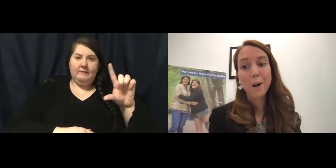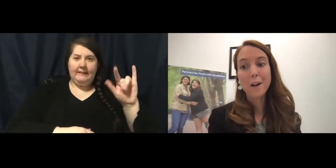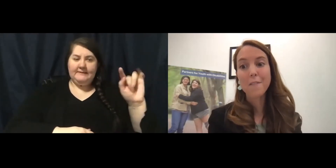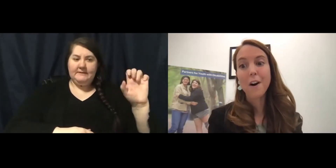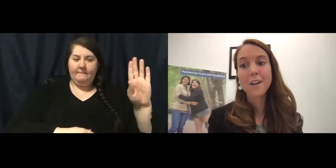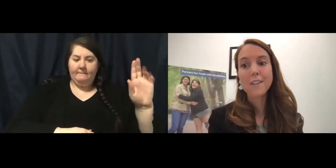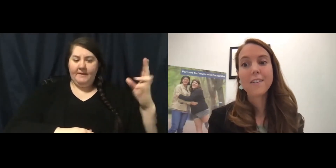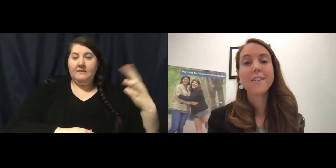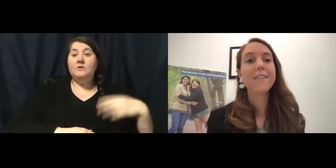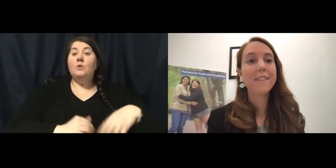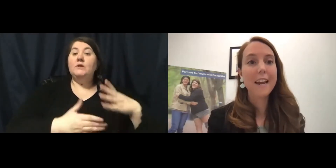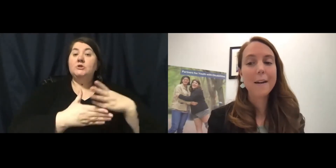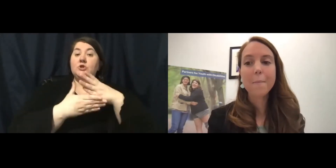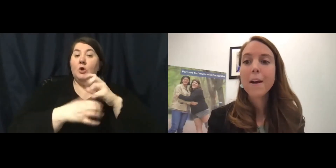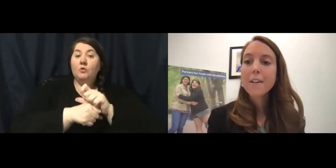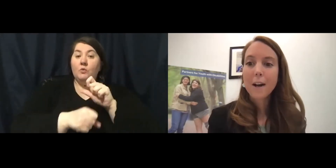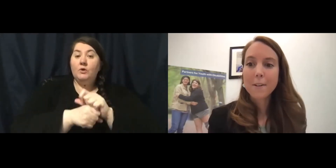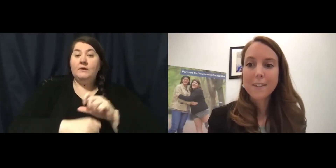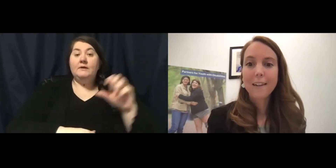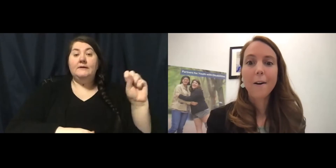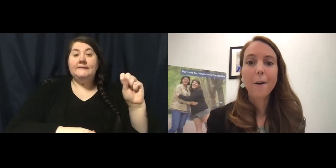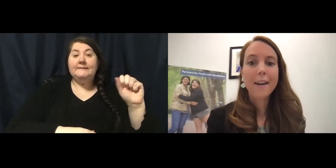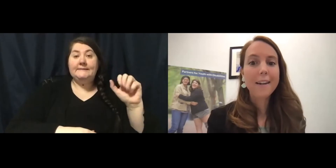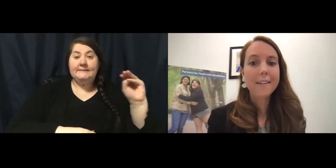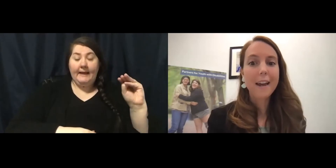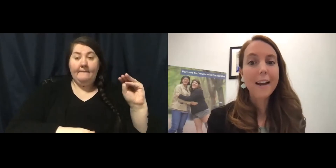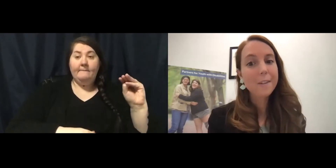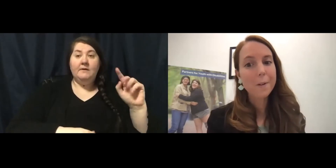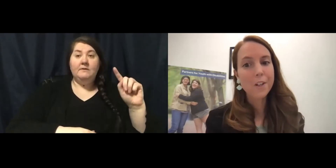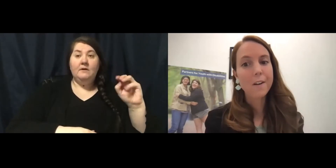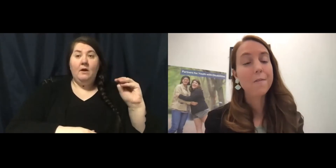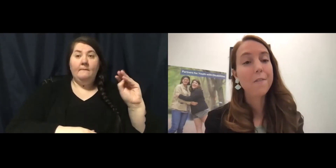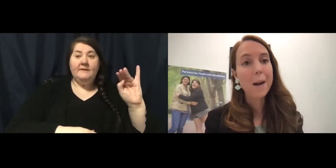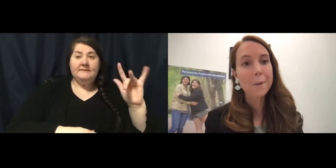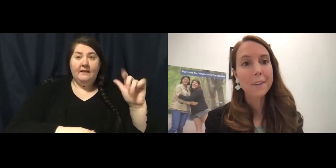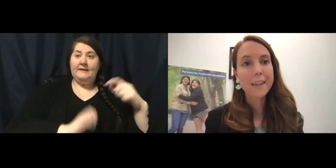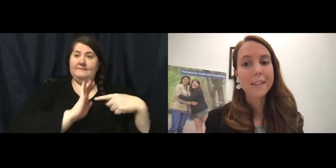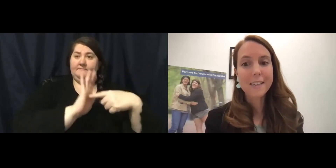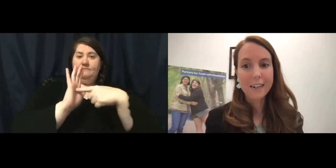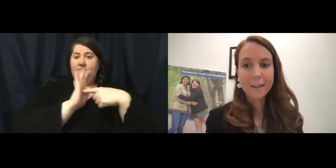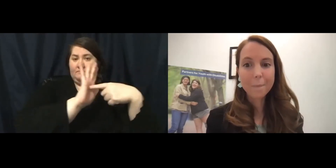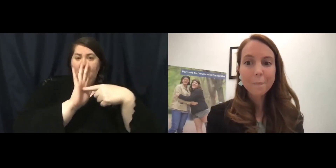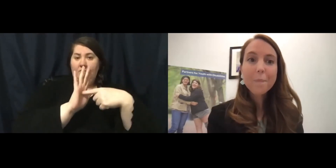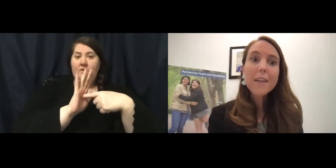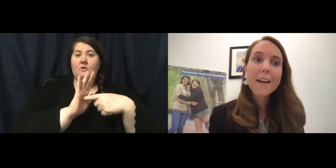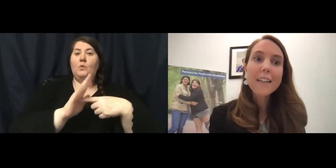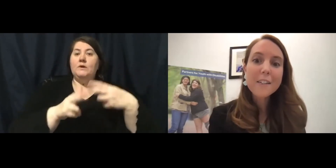the work of artists, Sam Tomasillo and his exhibition, Vibrantly Still.